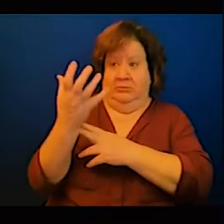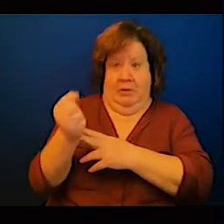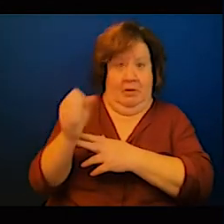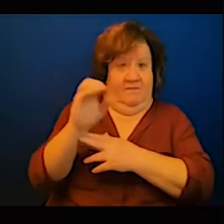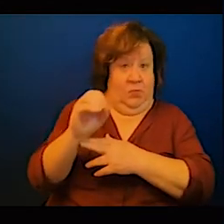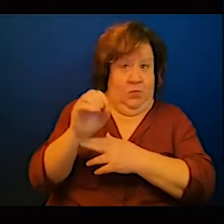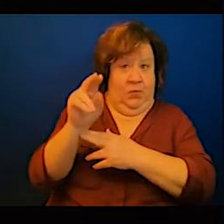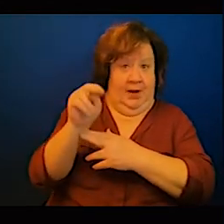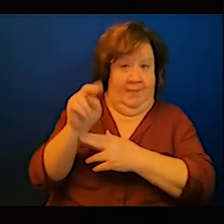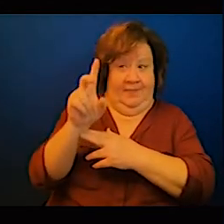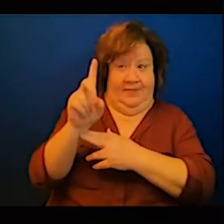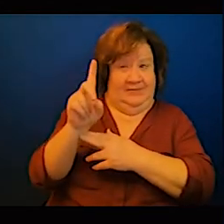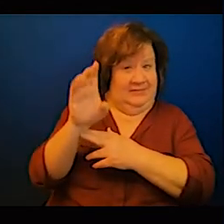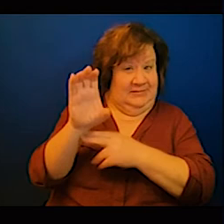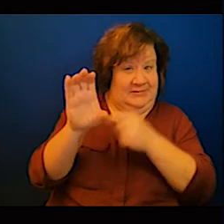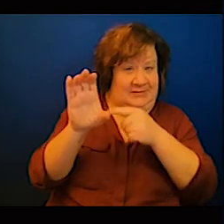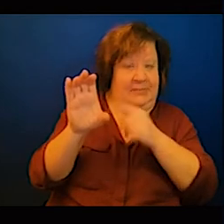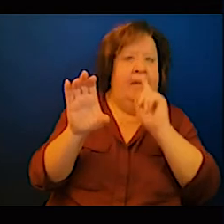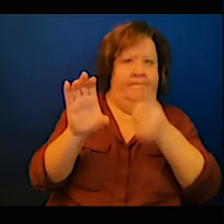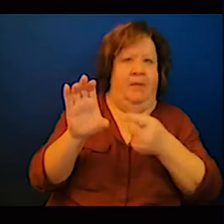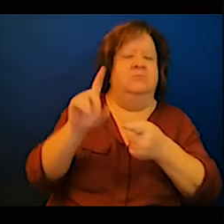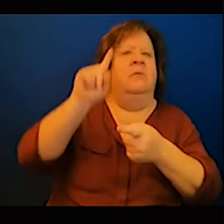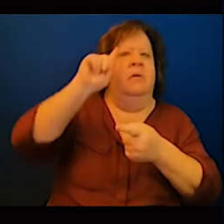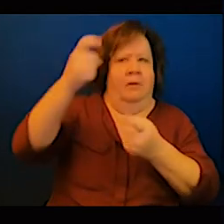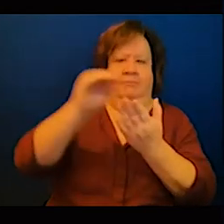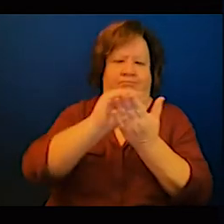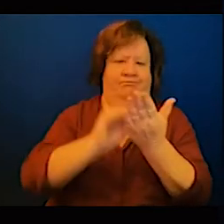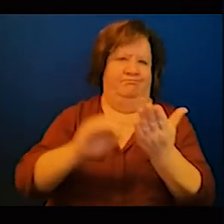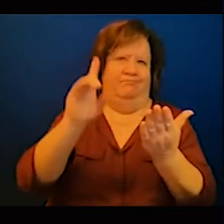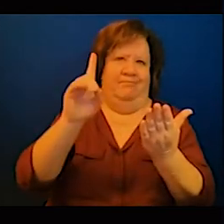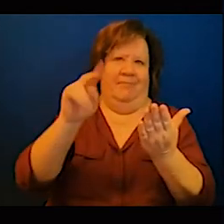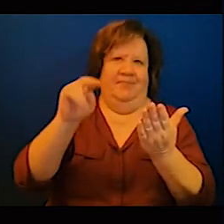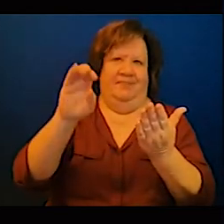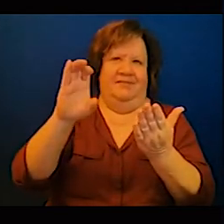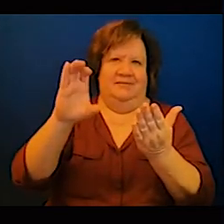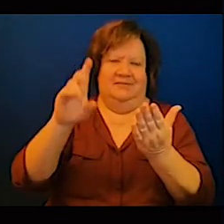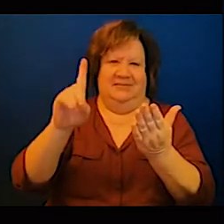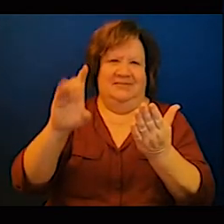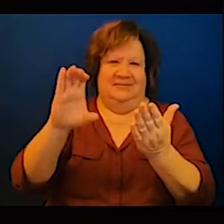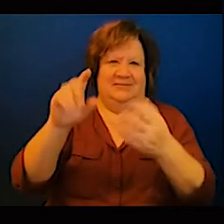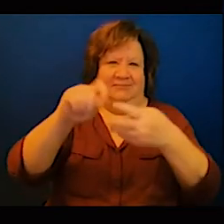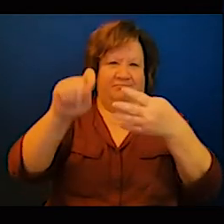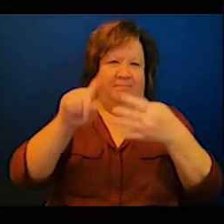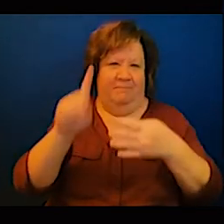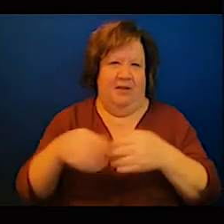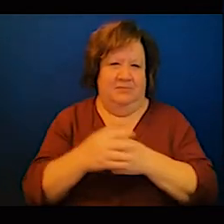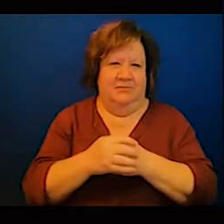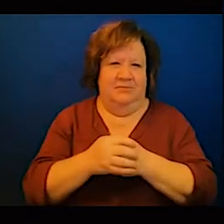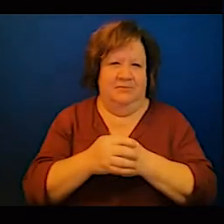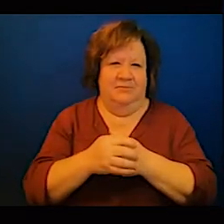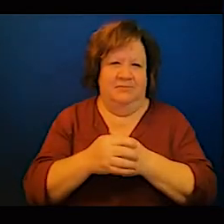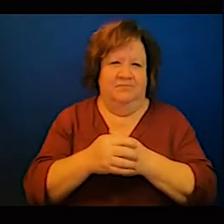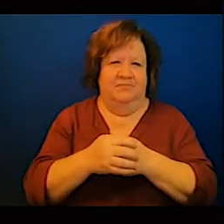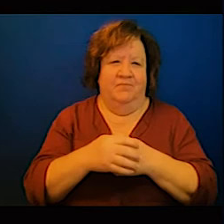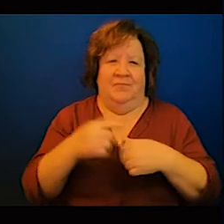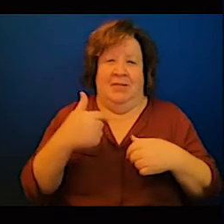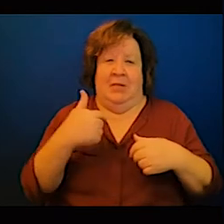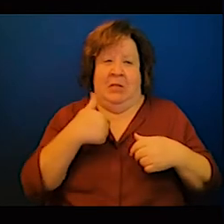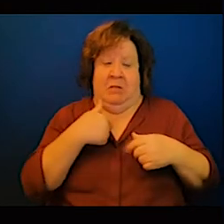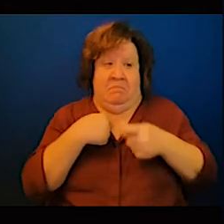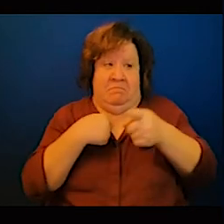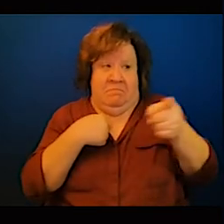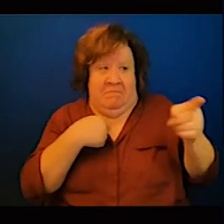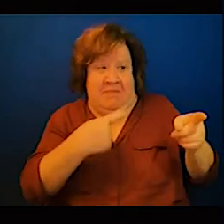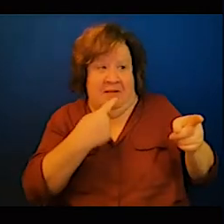these countries have issues competing priorities that it might really be difficult if they